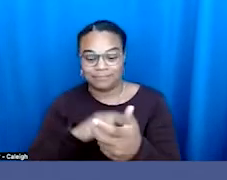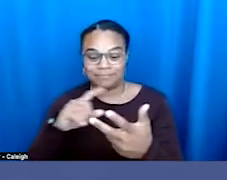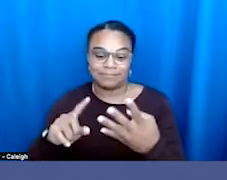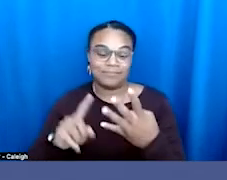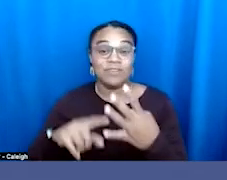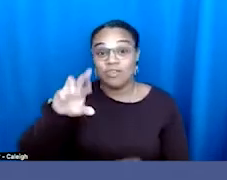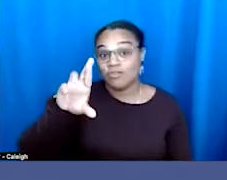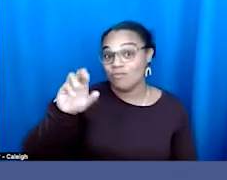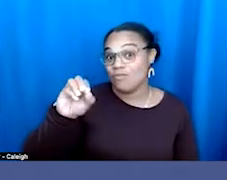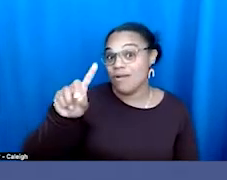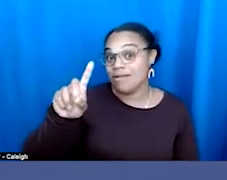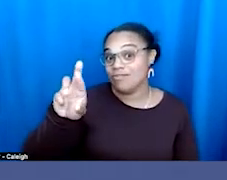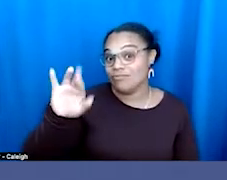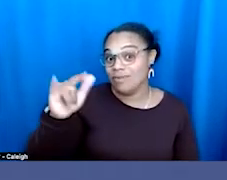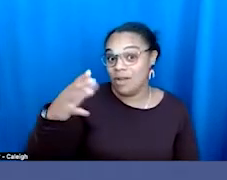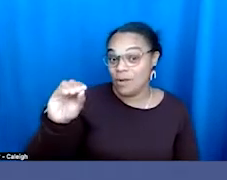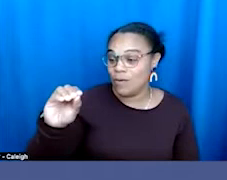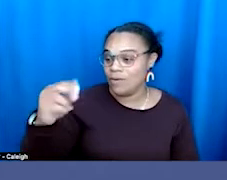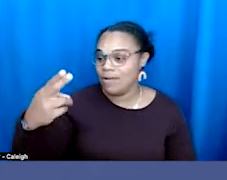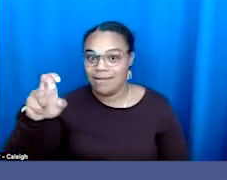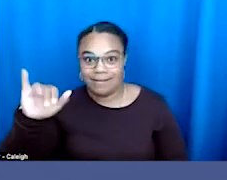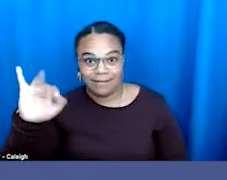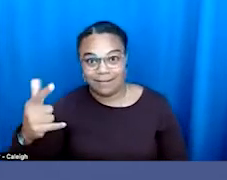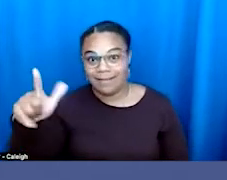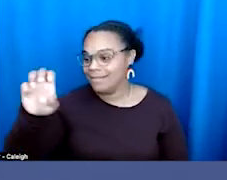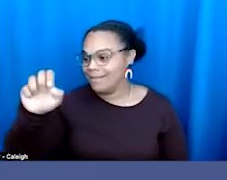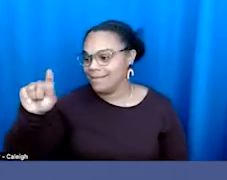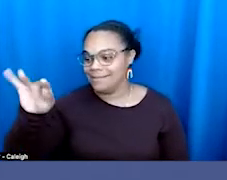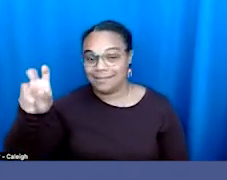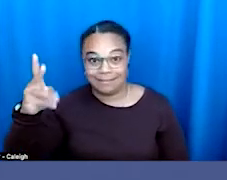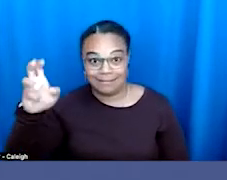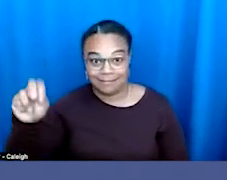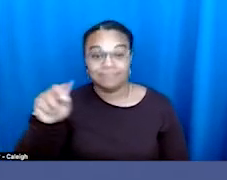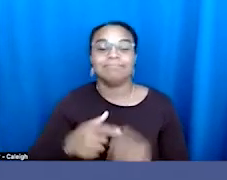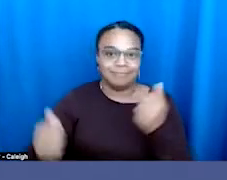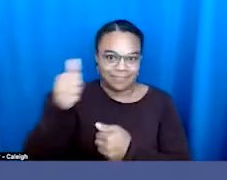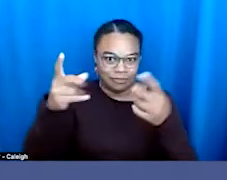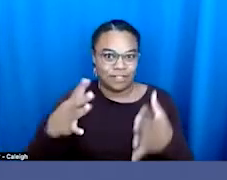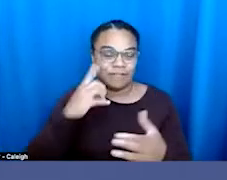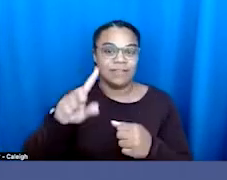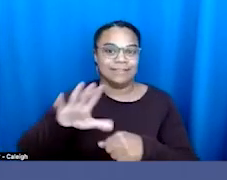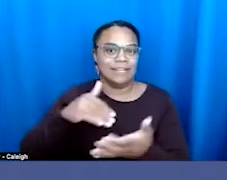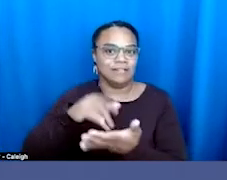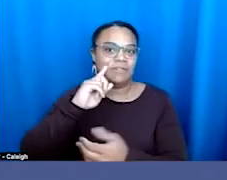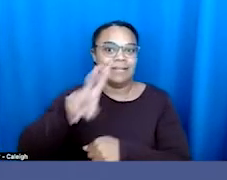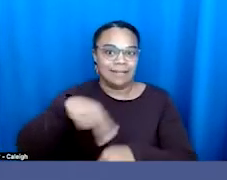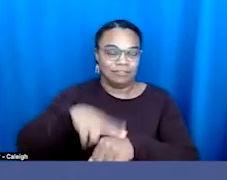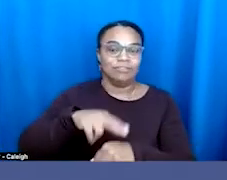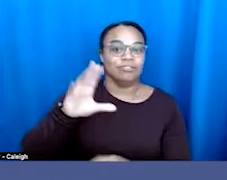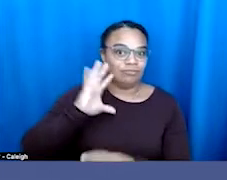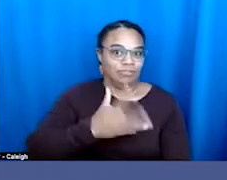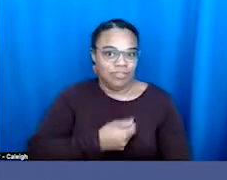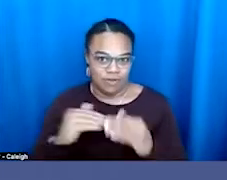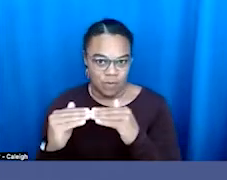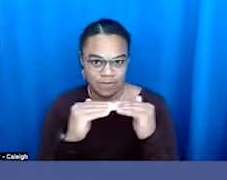Lentinen, who is the executive director of the National Center for Transgender Equality. They have very,